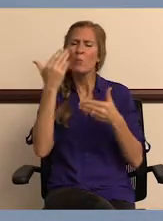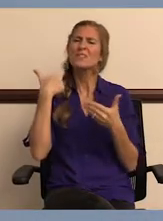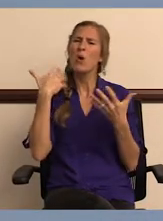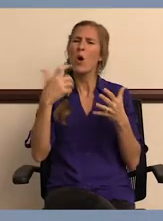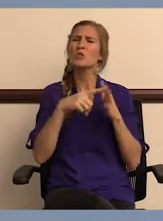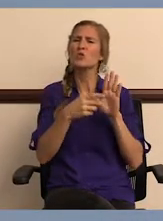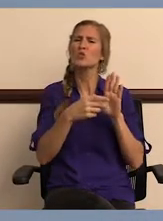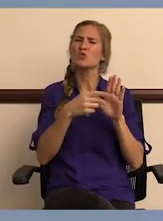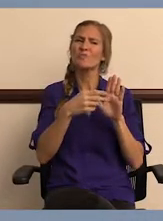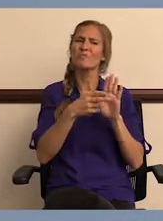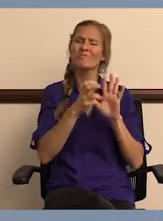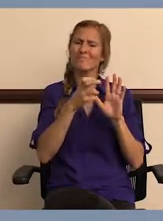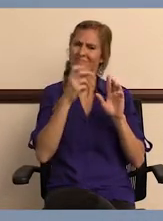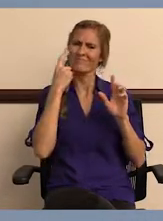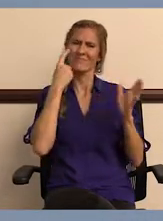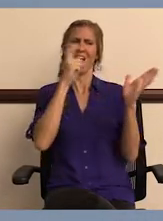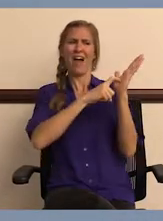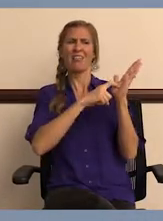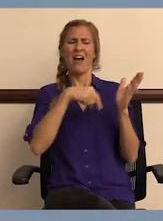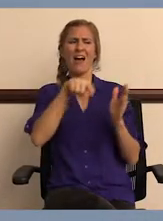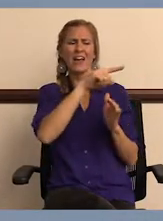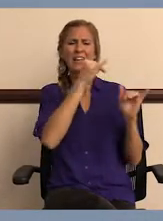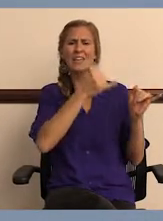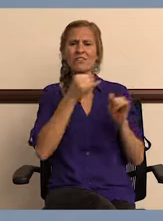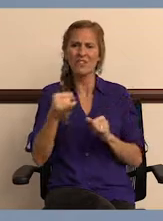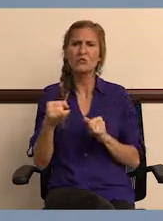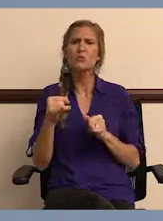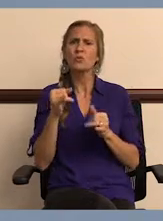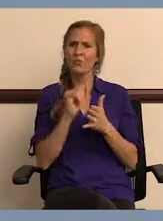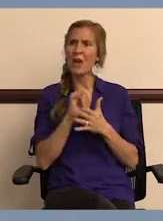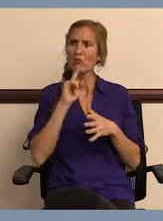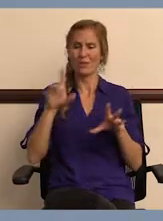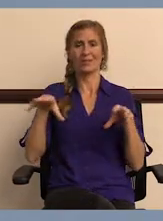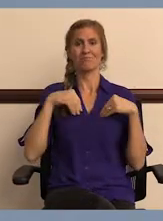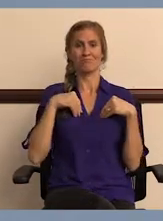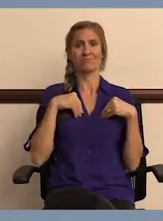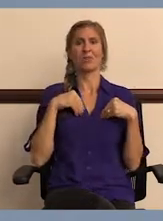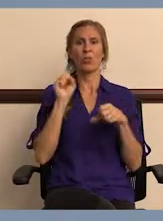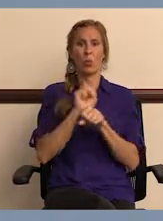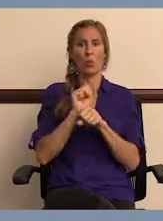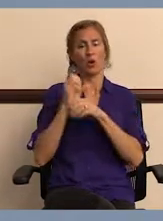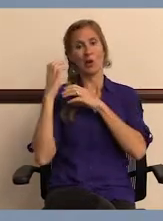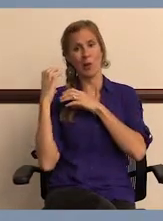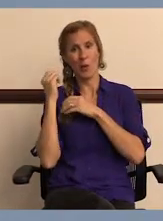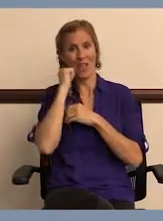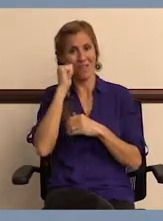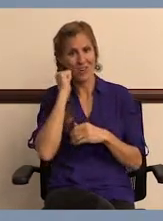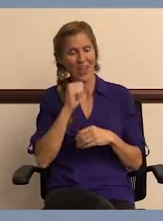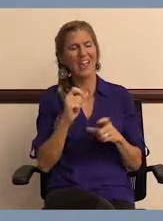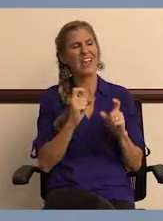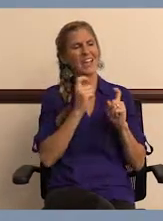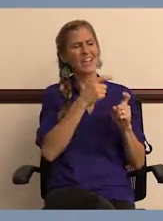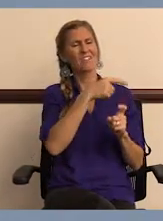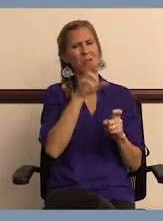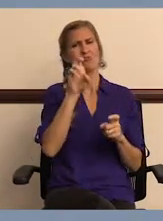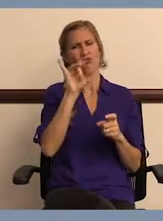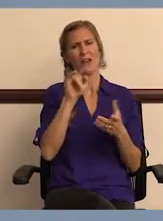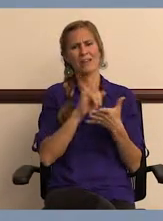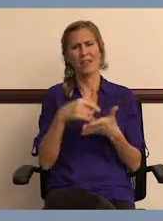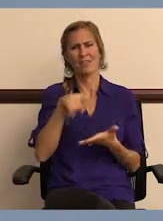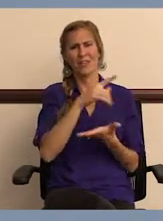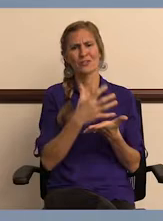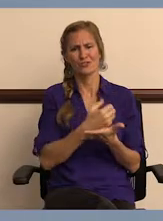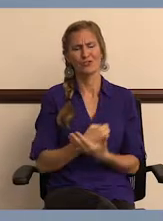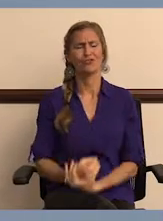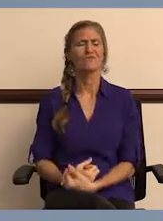as we go through here just because I want to highlight, you know, the individuals that are taking on the workload every day and give them